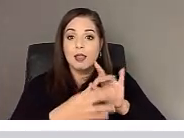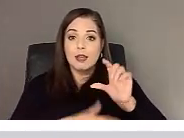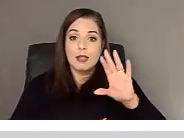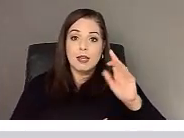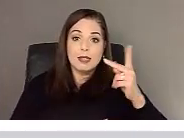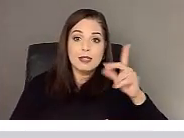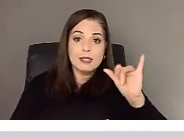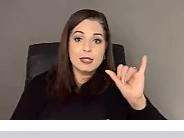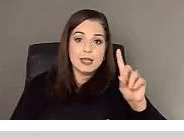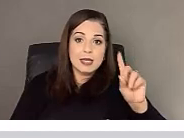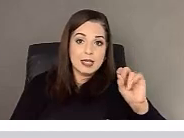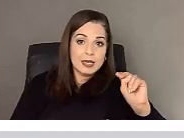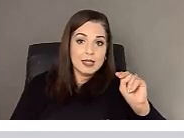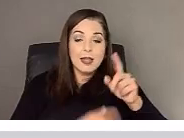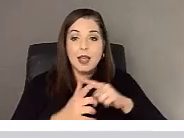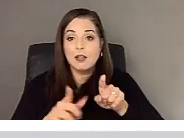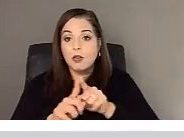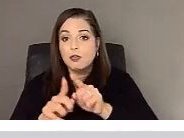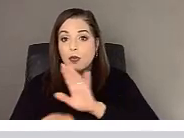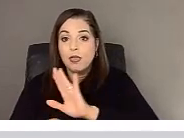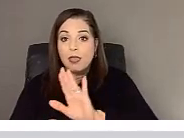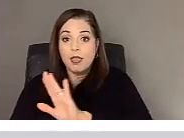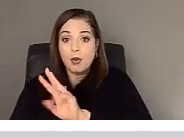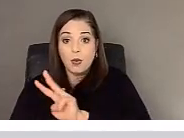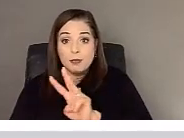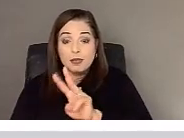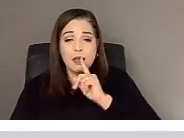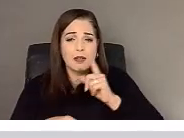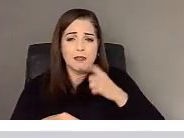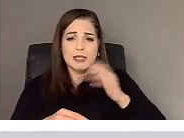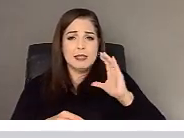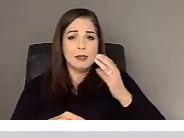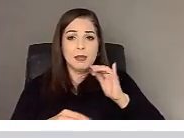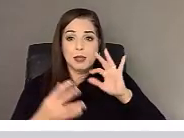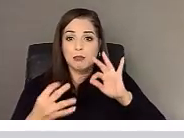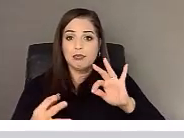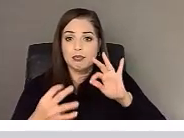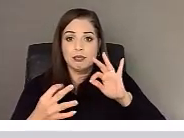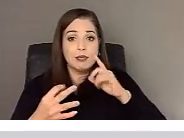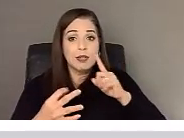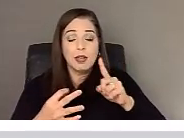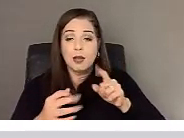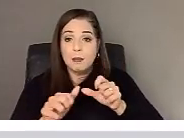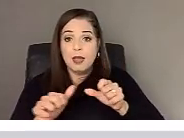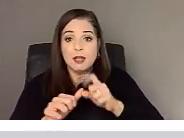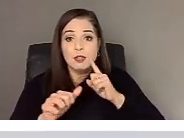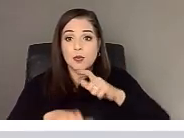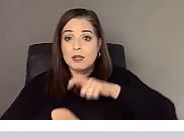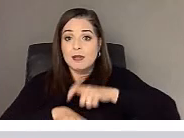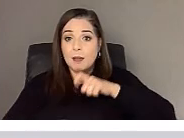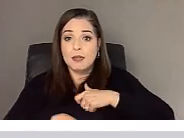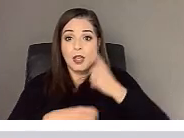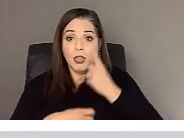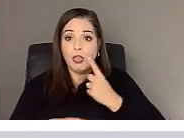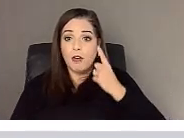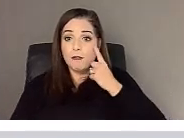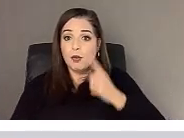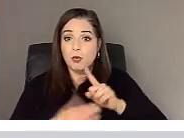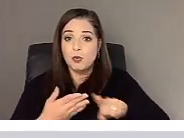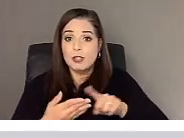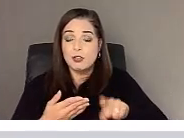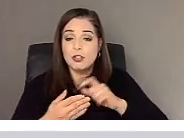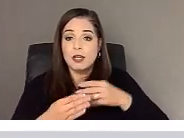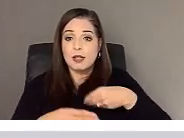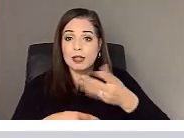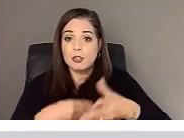This seemed like an ideal outlet to reach our target audience with timely, thoughtful research that could contribute to the field.